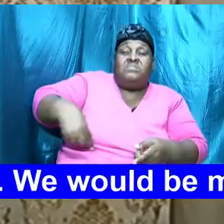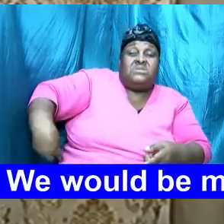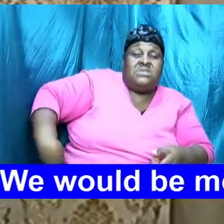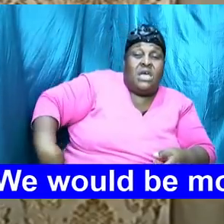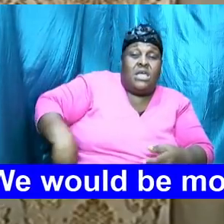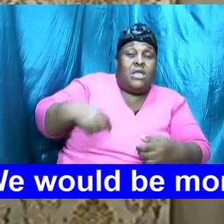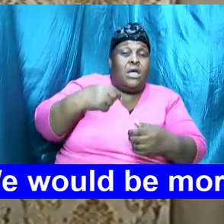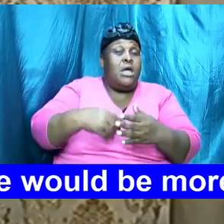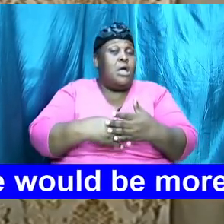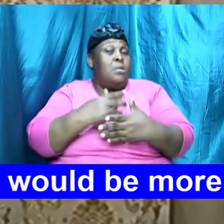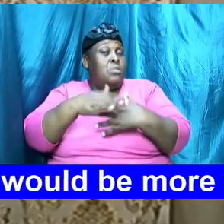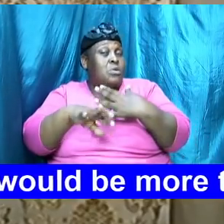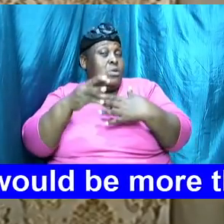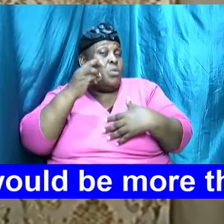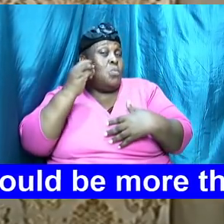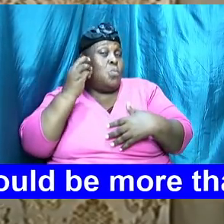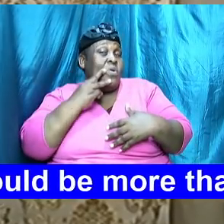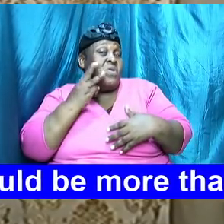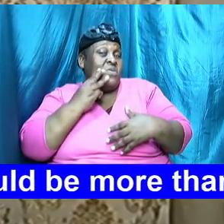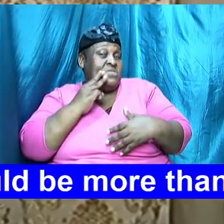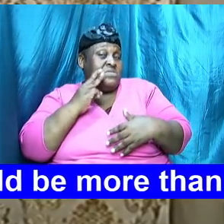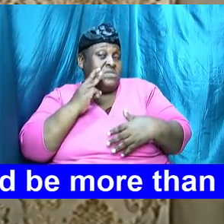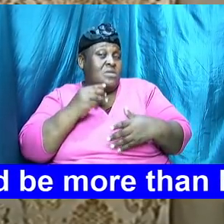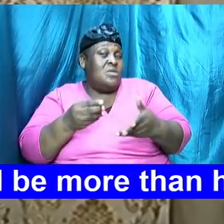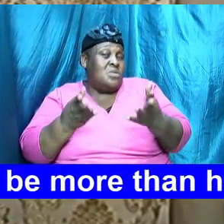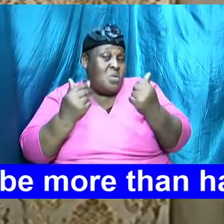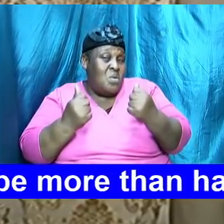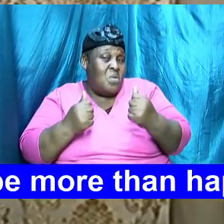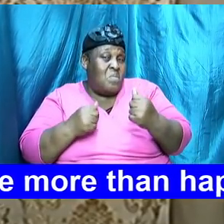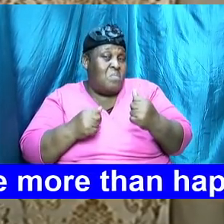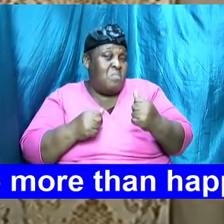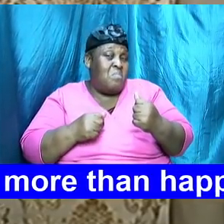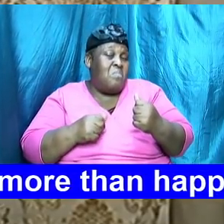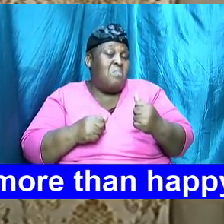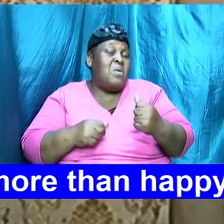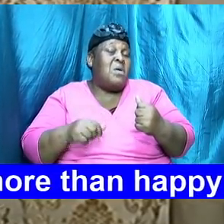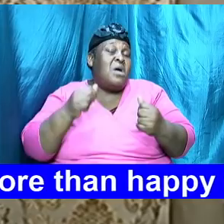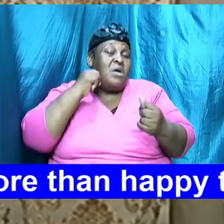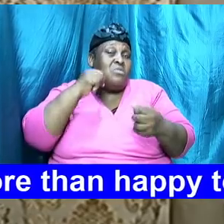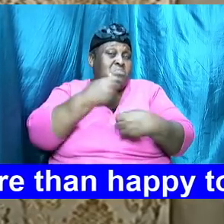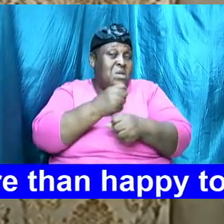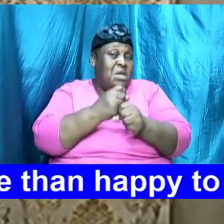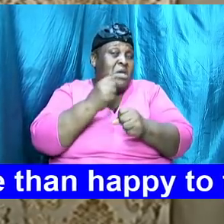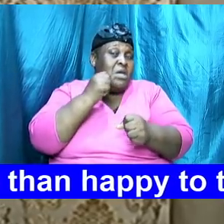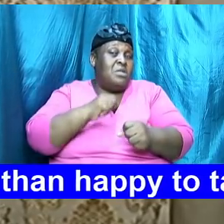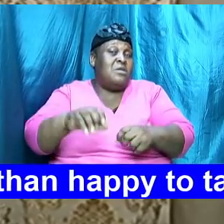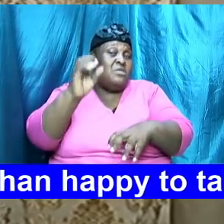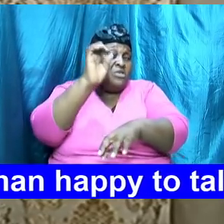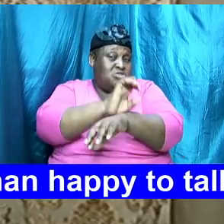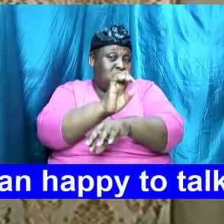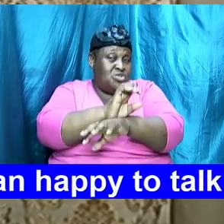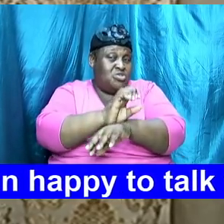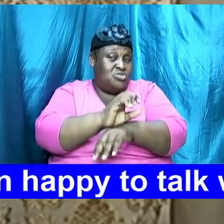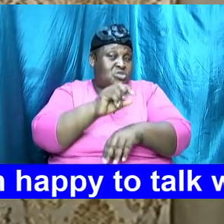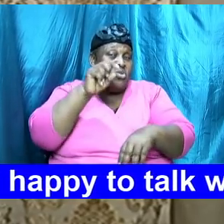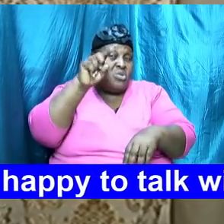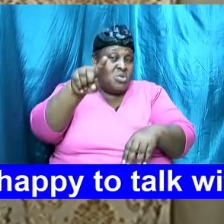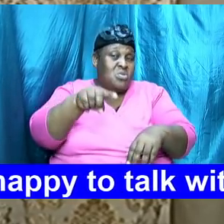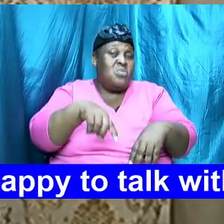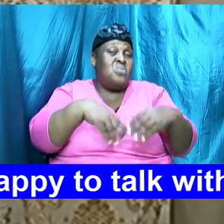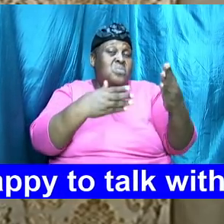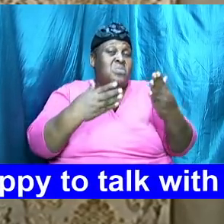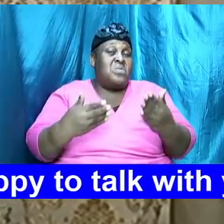and that instrument was used to form the bride that you handed over